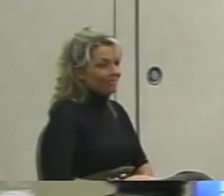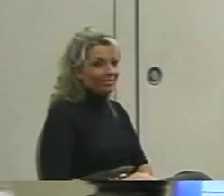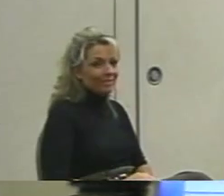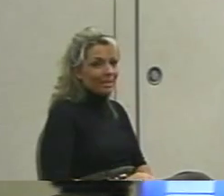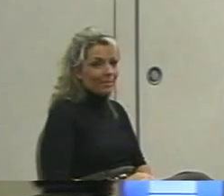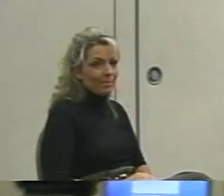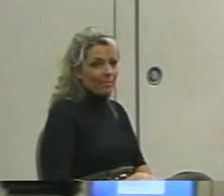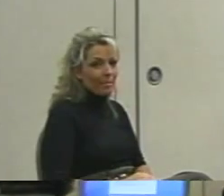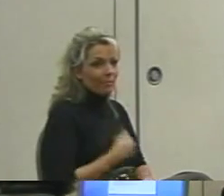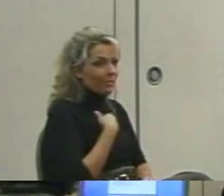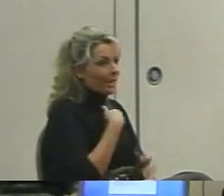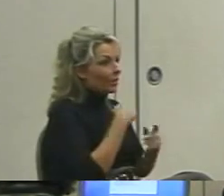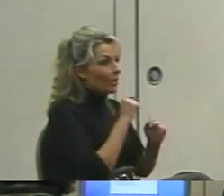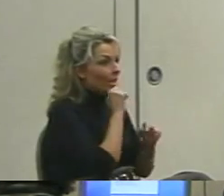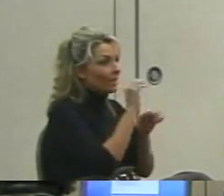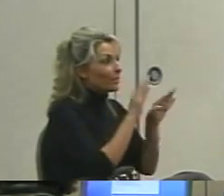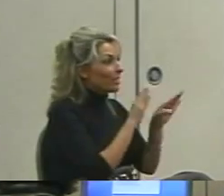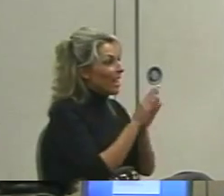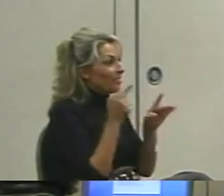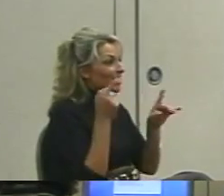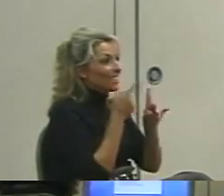I'll try not to behave until then.